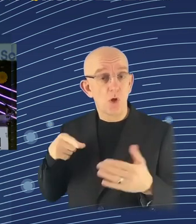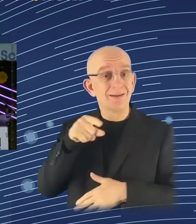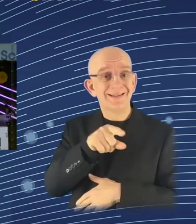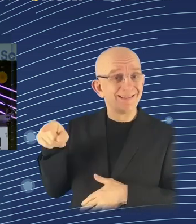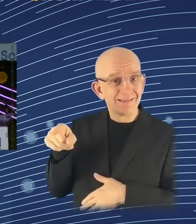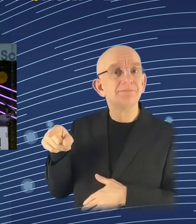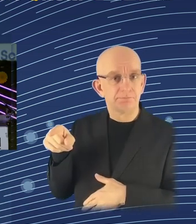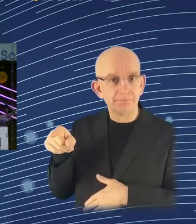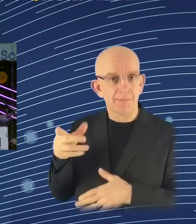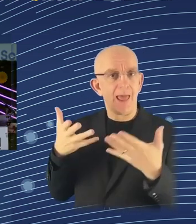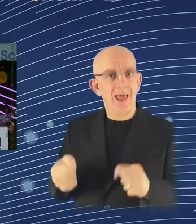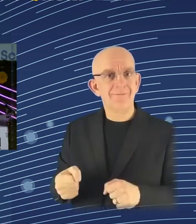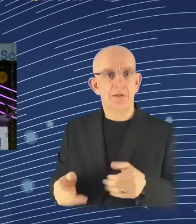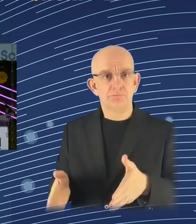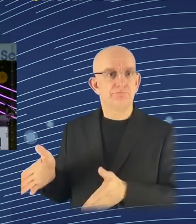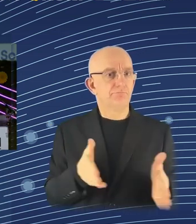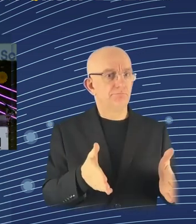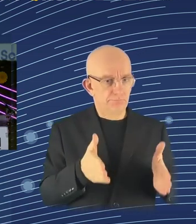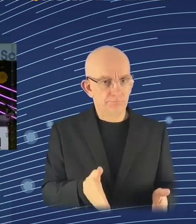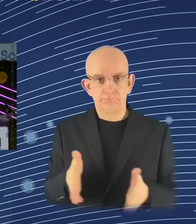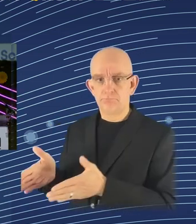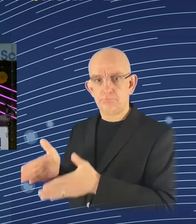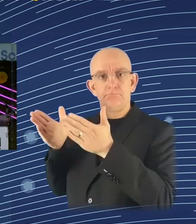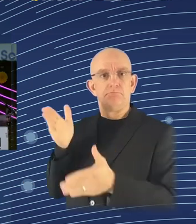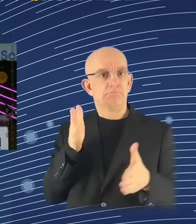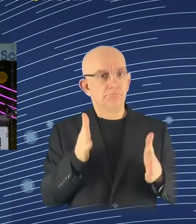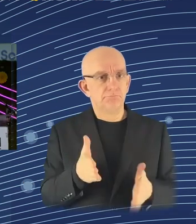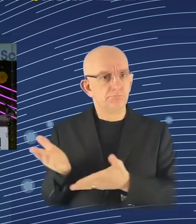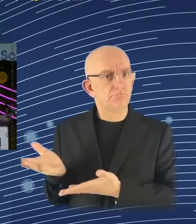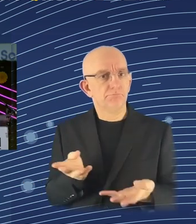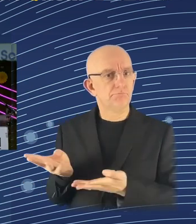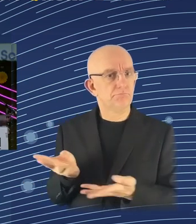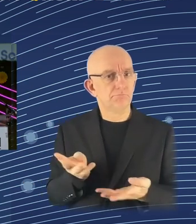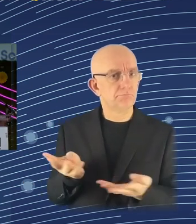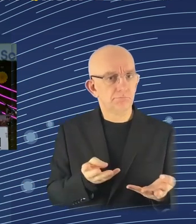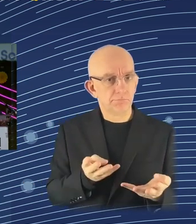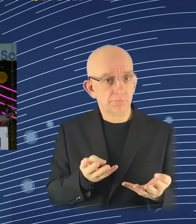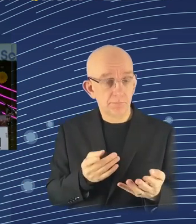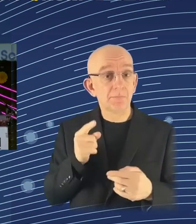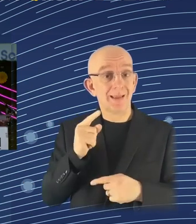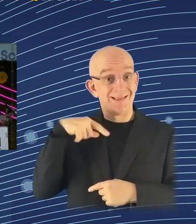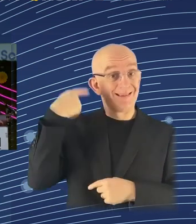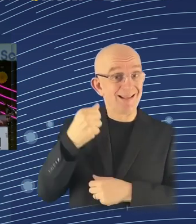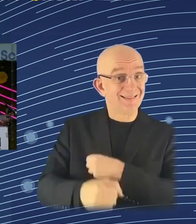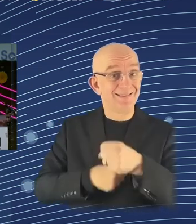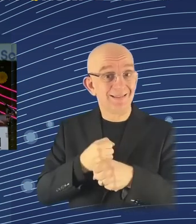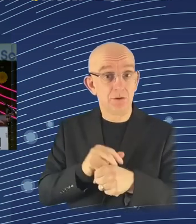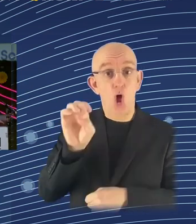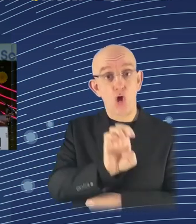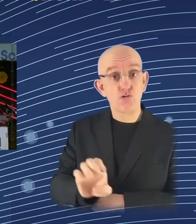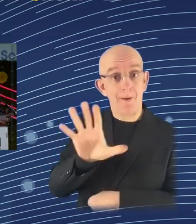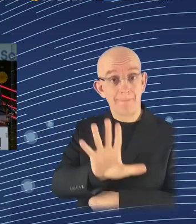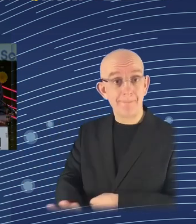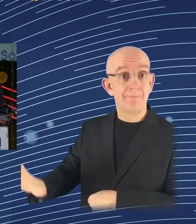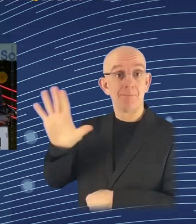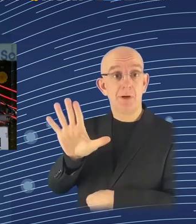have South America, Africa, and the rest of Asia. That's good news, but then why isn't the whole of Europe